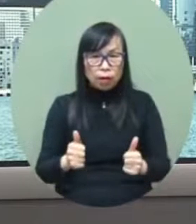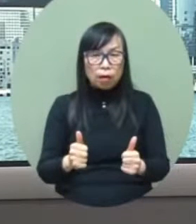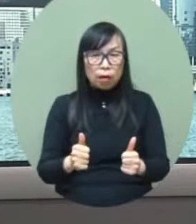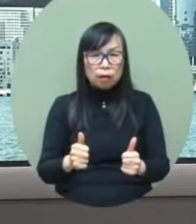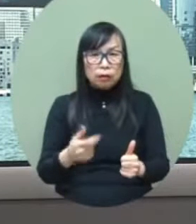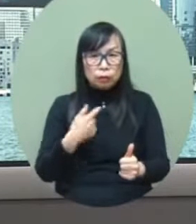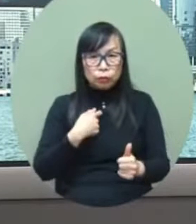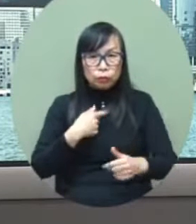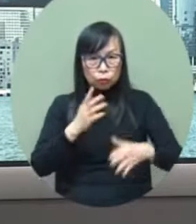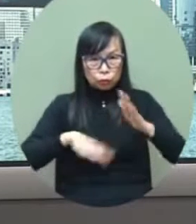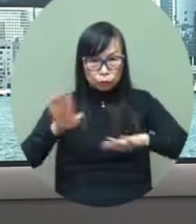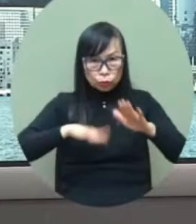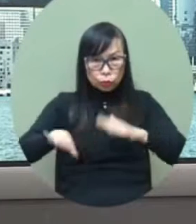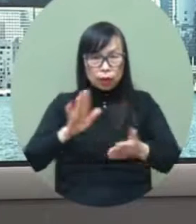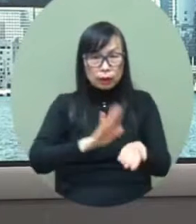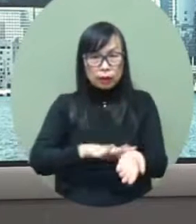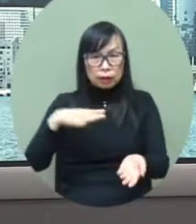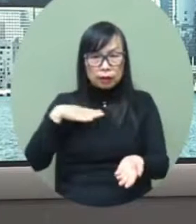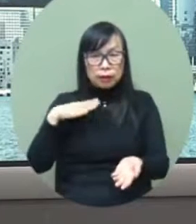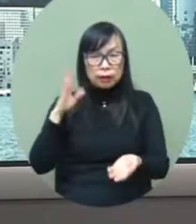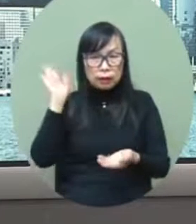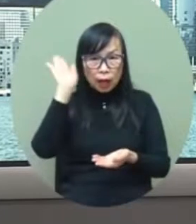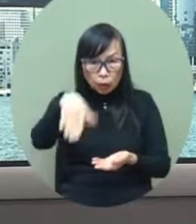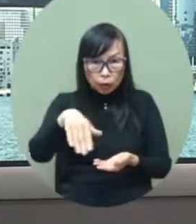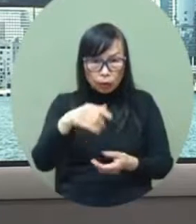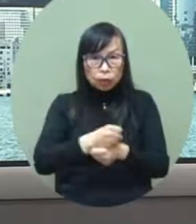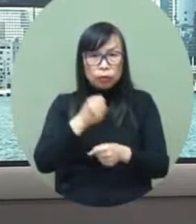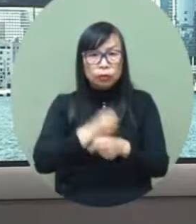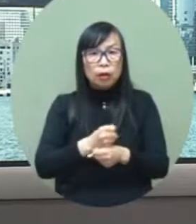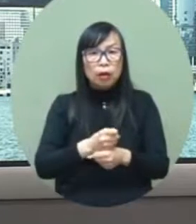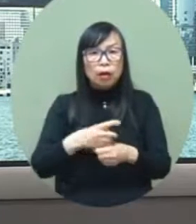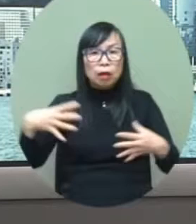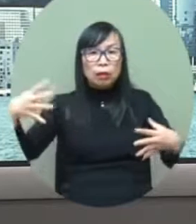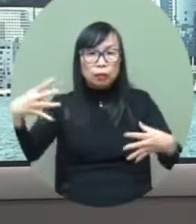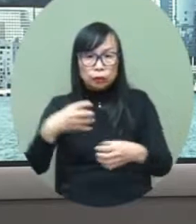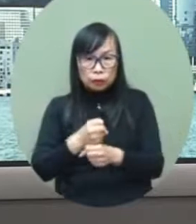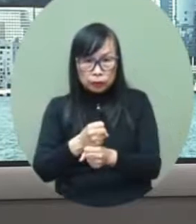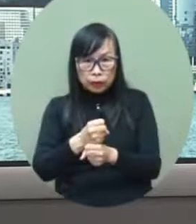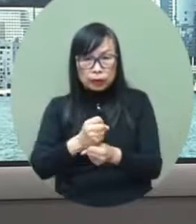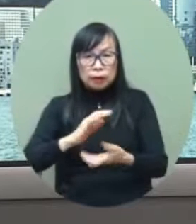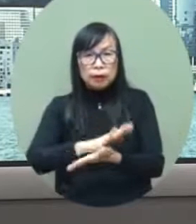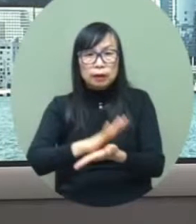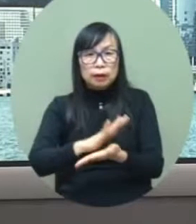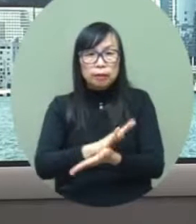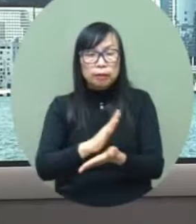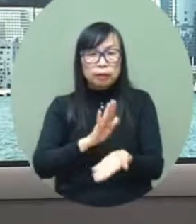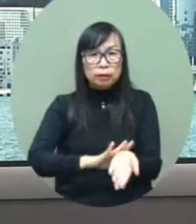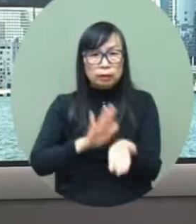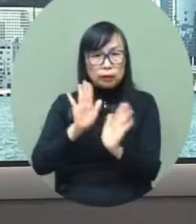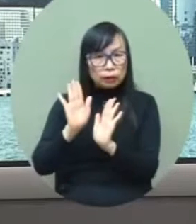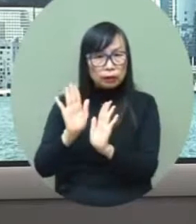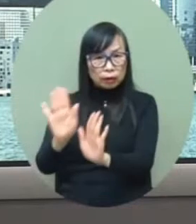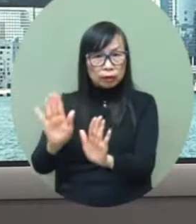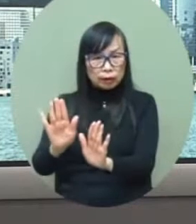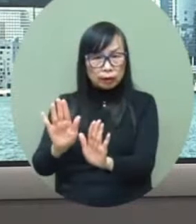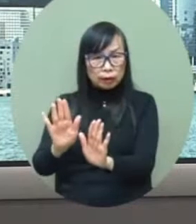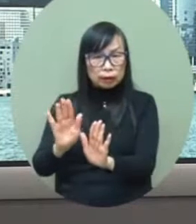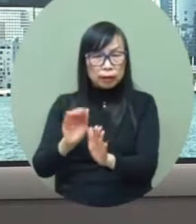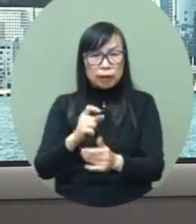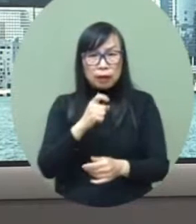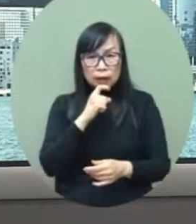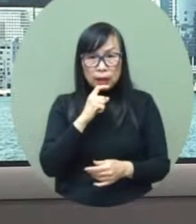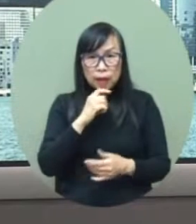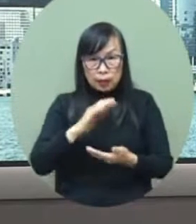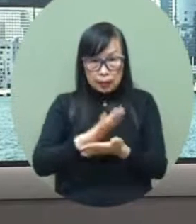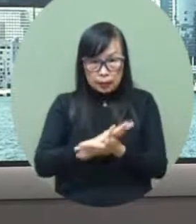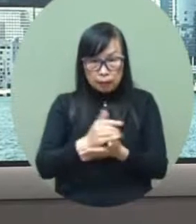planning for full return to normalcy we will have to consider um other measures in response